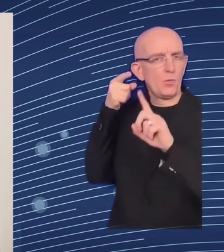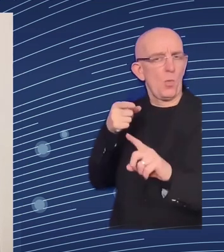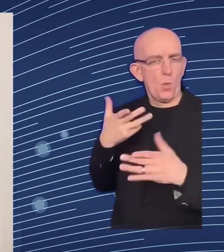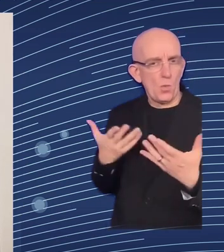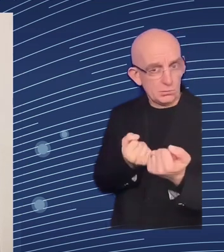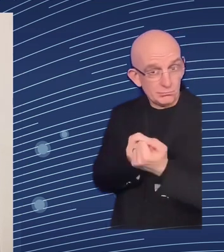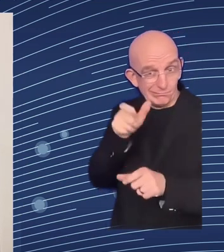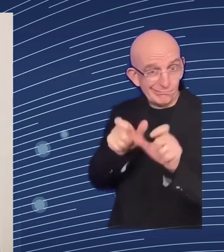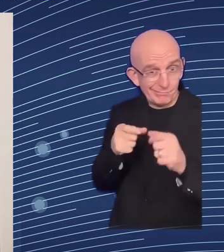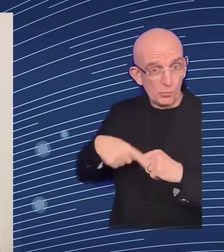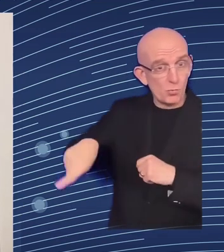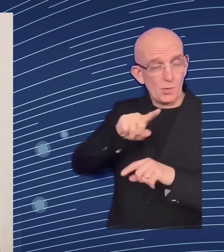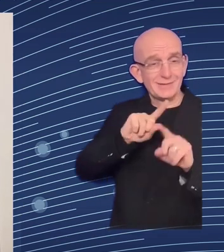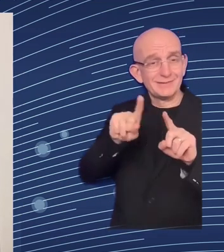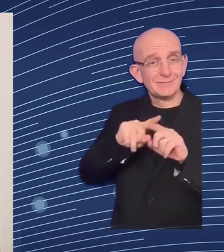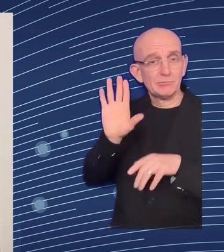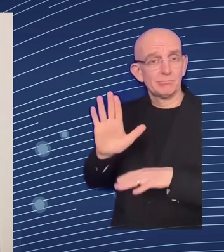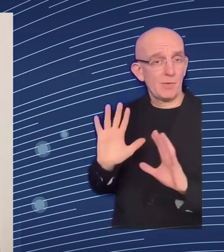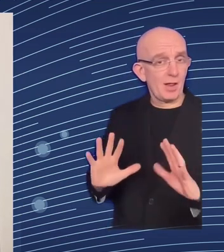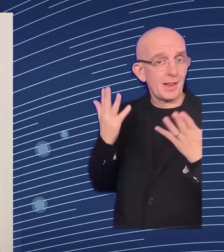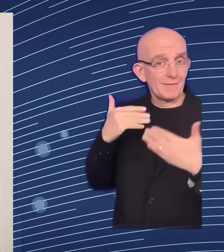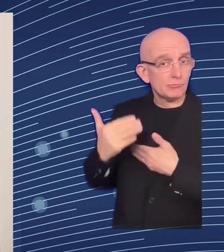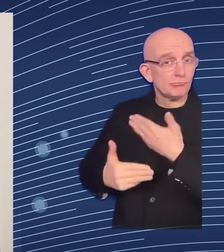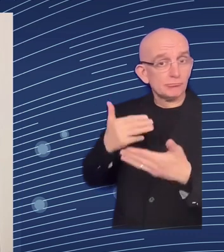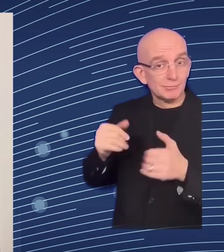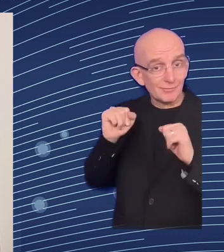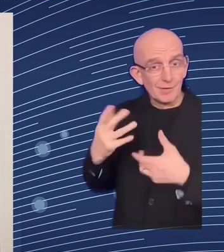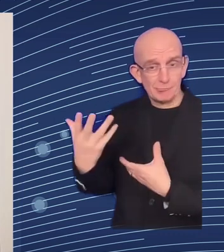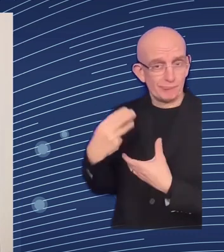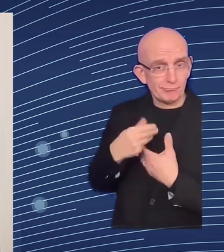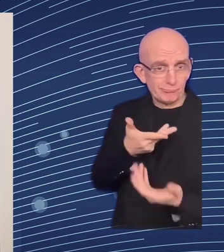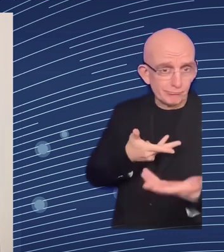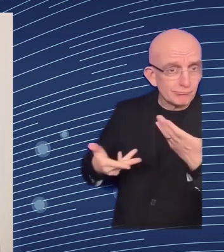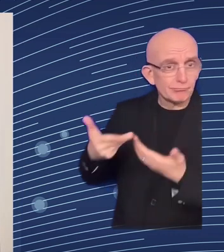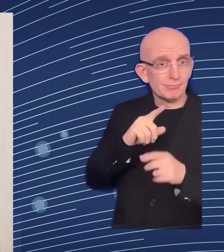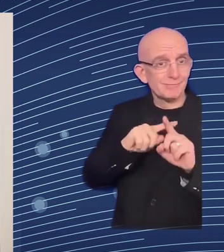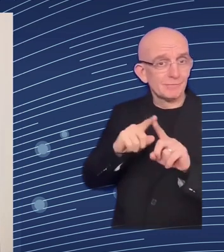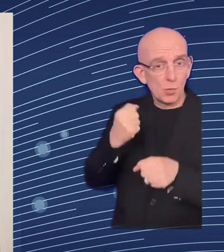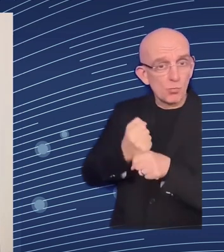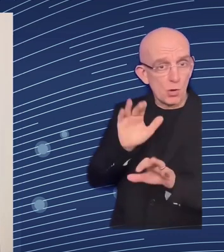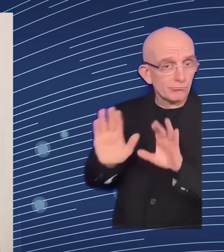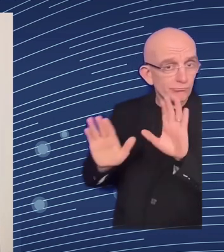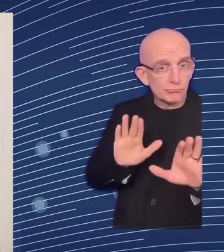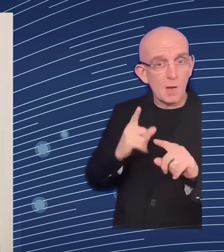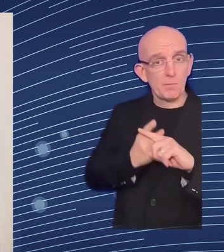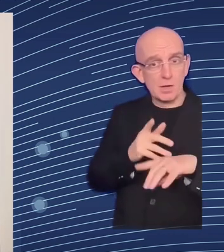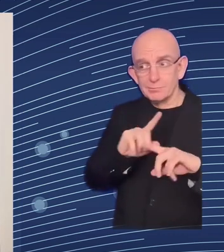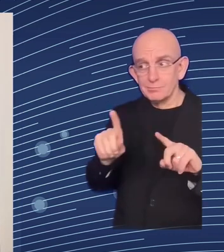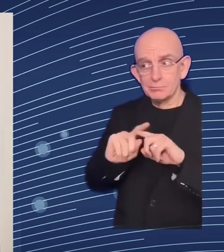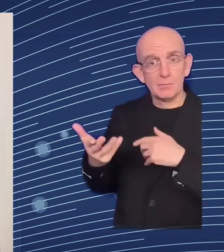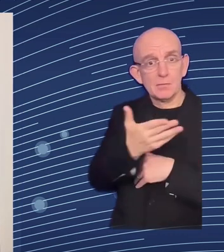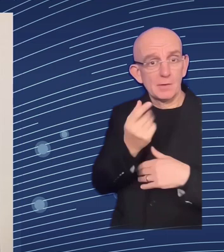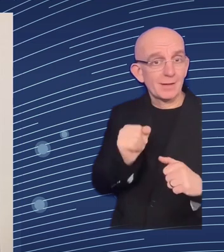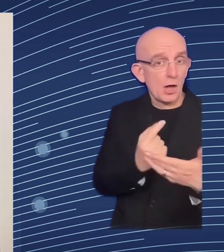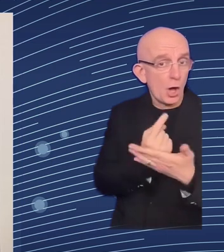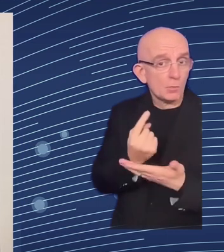integration for individuals requiring care to address the increasing poverty rates we are continuing to provide support to